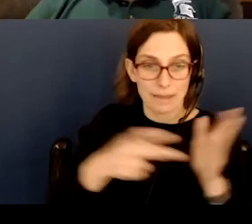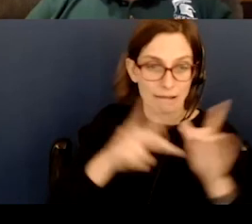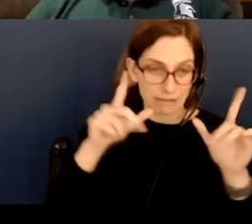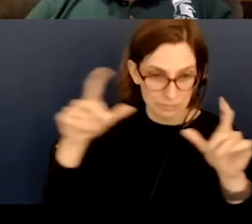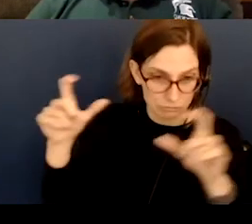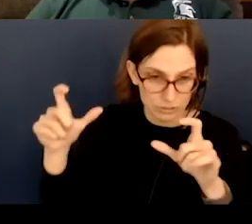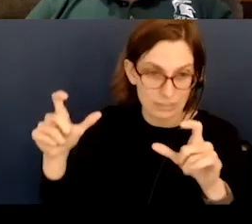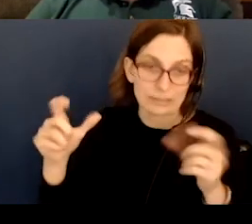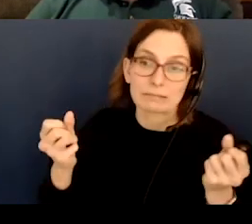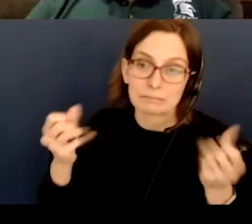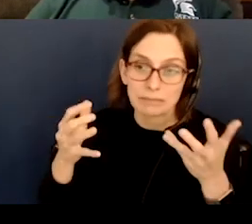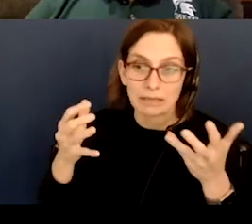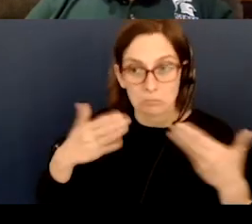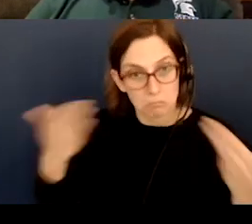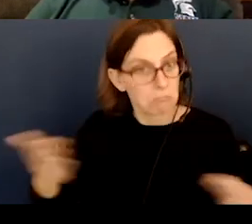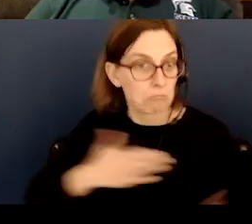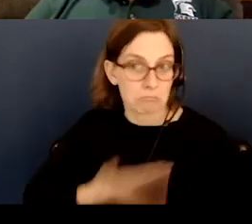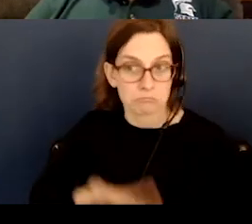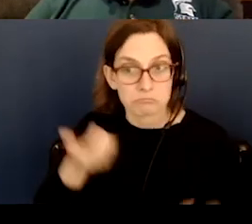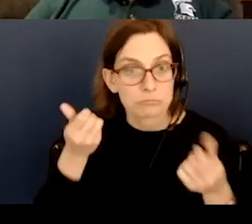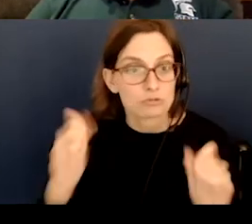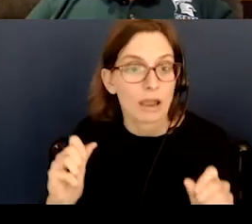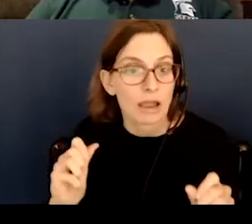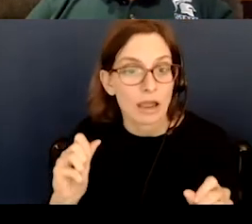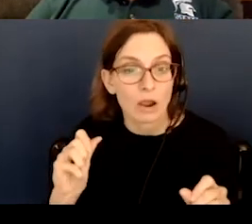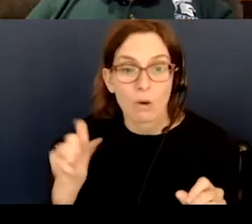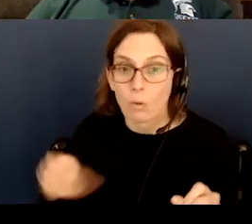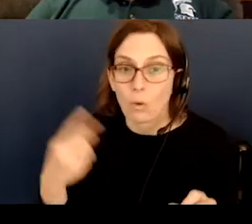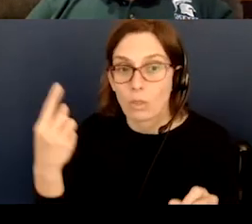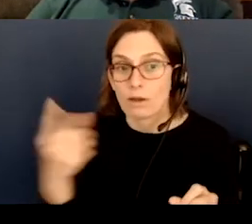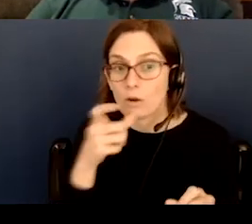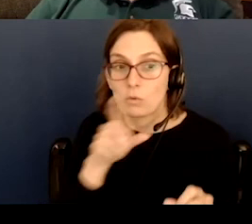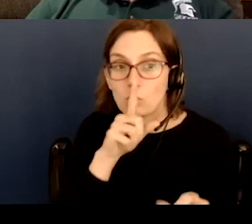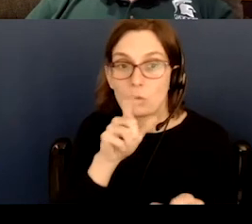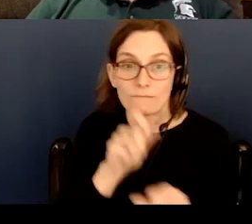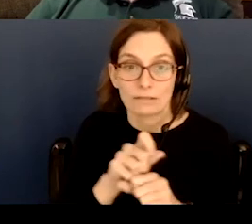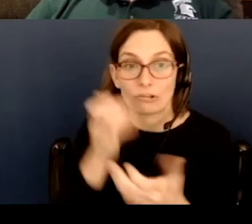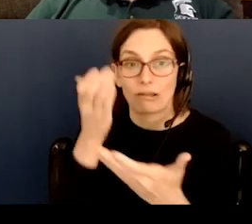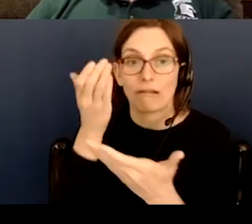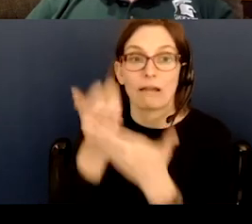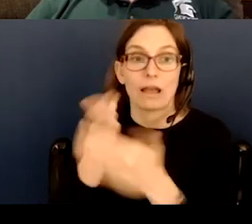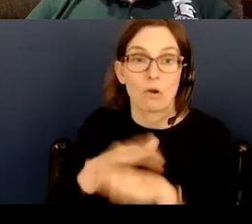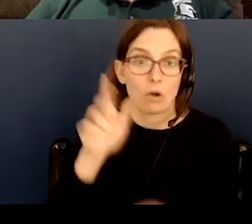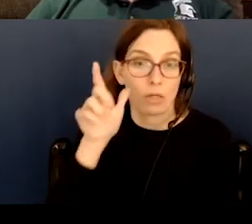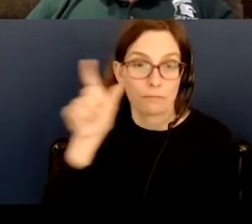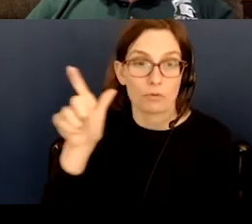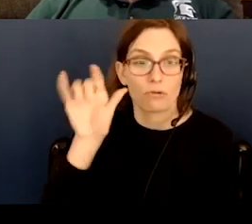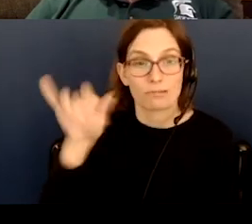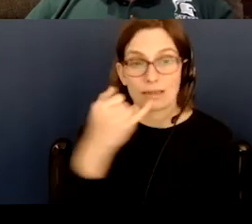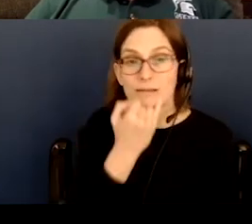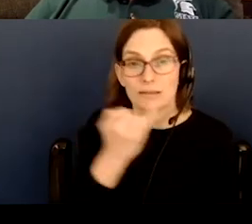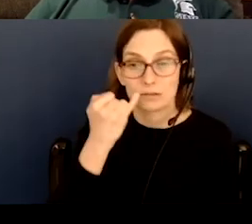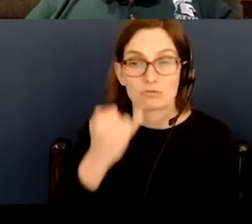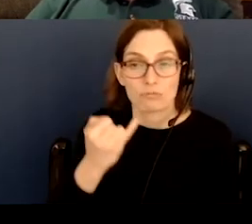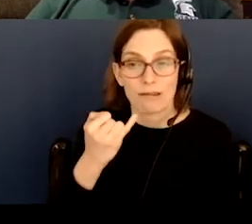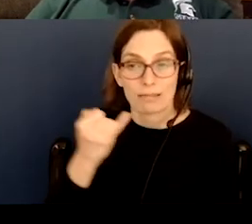of candidates took it up. Um, the only one that I'm aware of that eventually got to the moon was this Israeli mission.